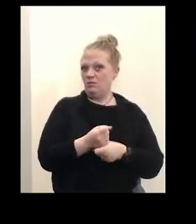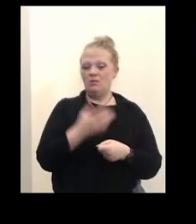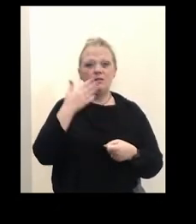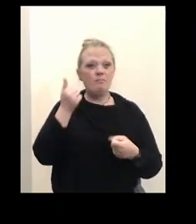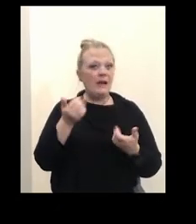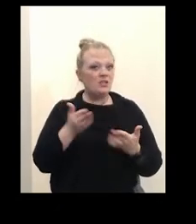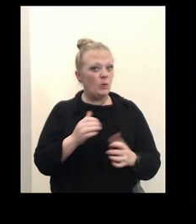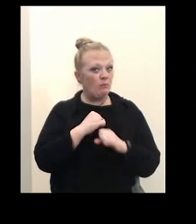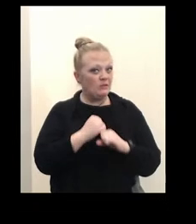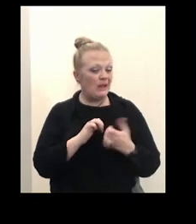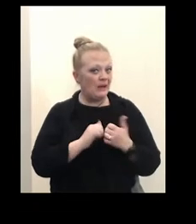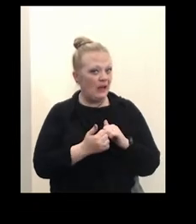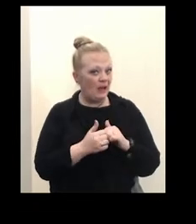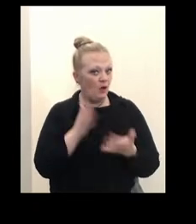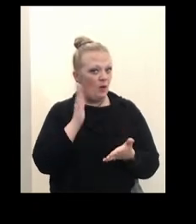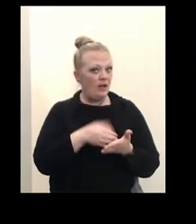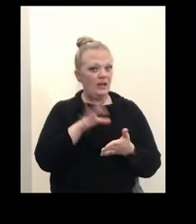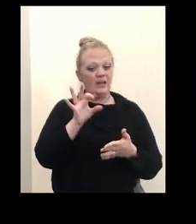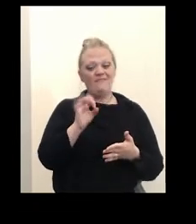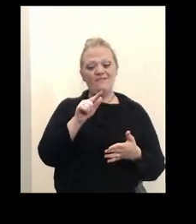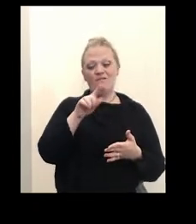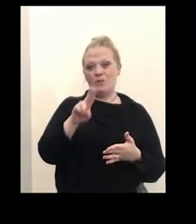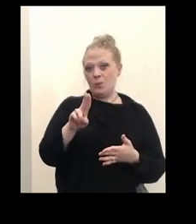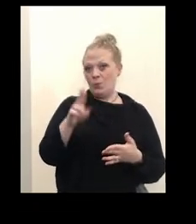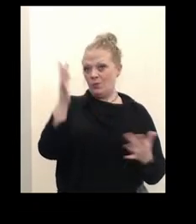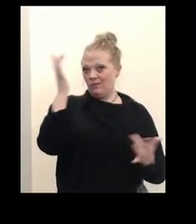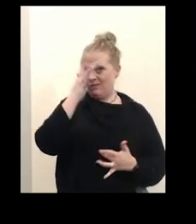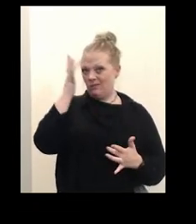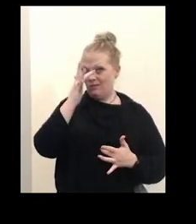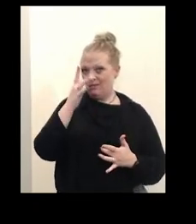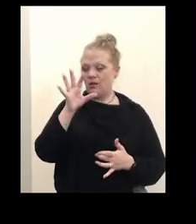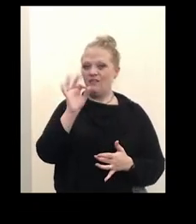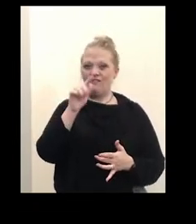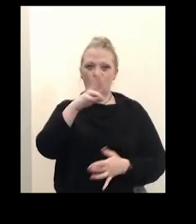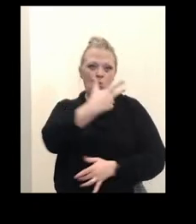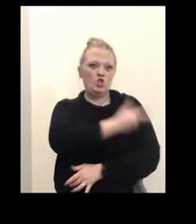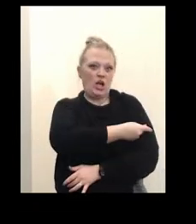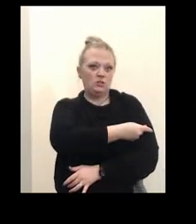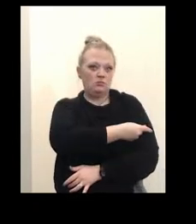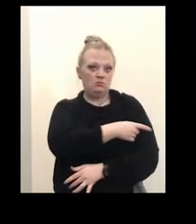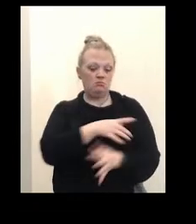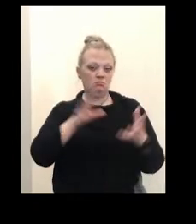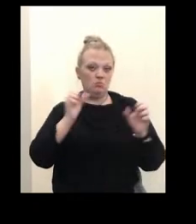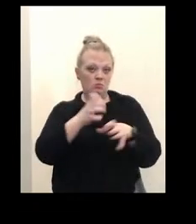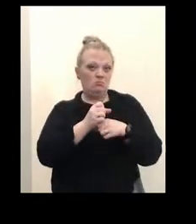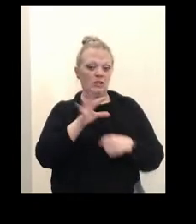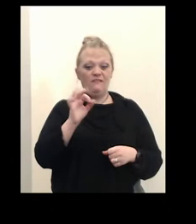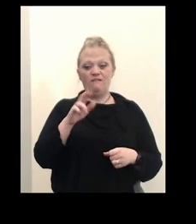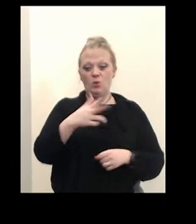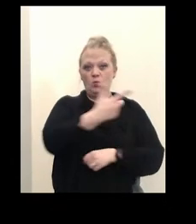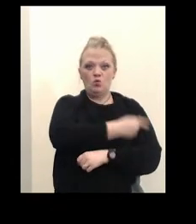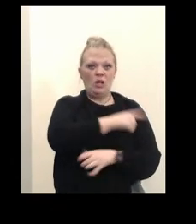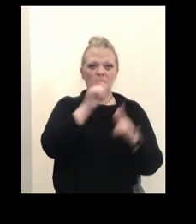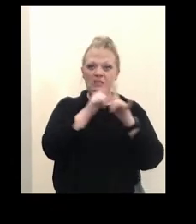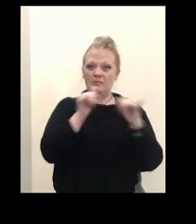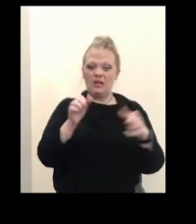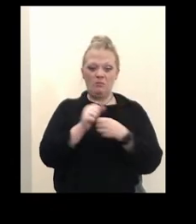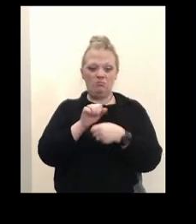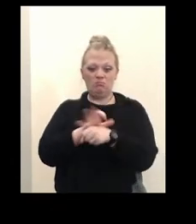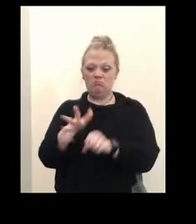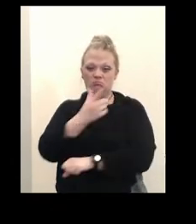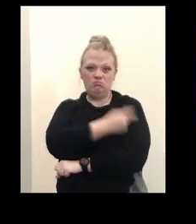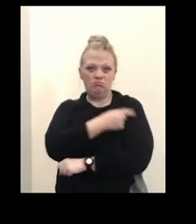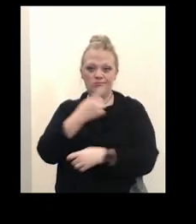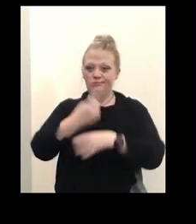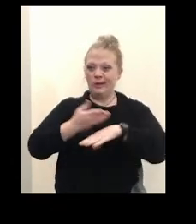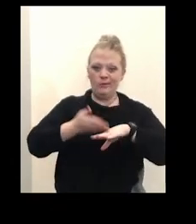yourself against influenza illness is to get a flu vaccine you can get a flu vaccine at the same time you get a covet vaccine the day before